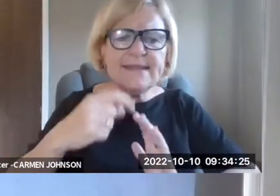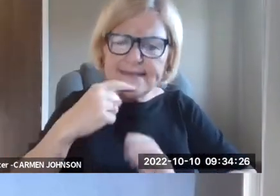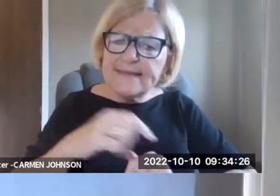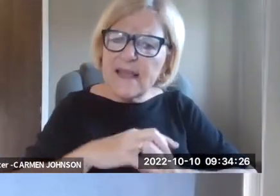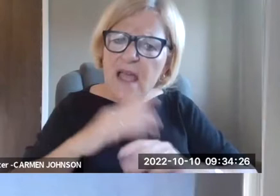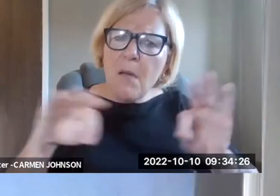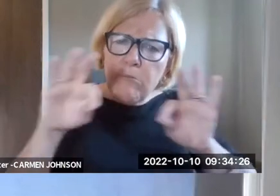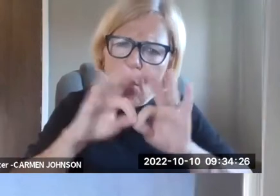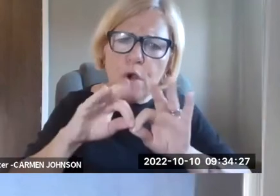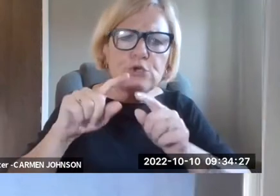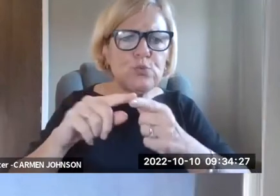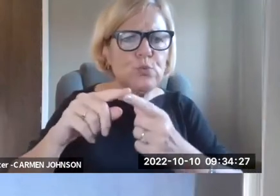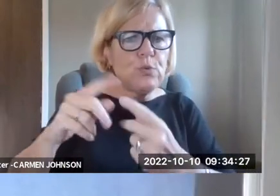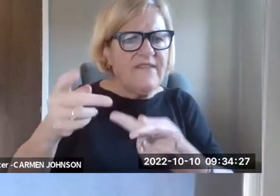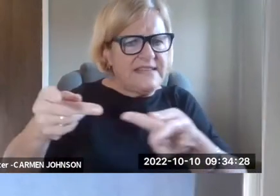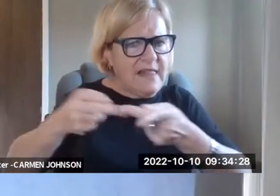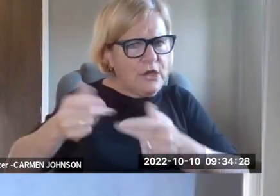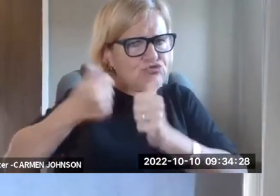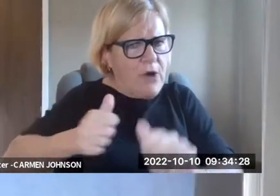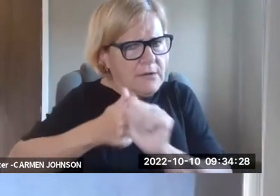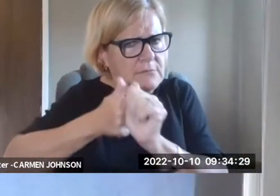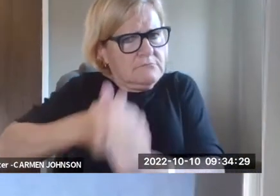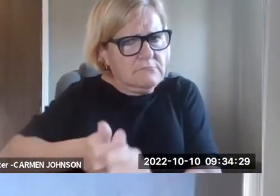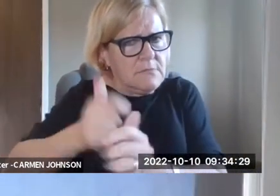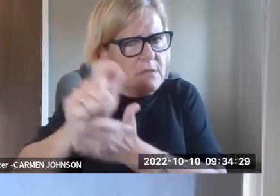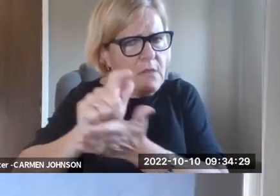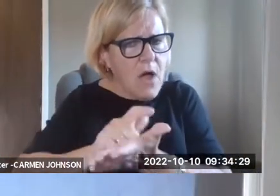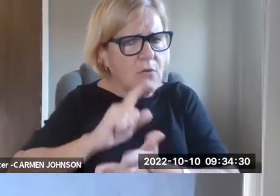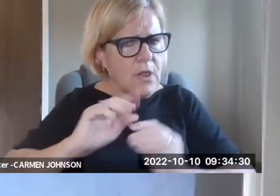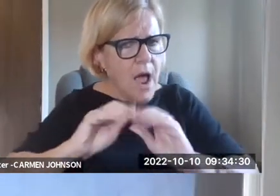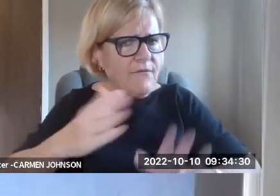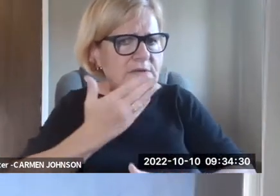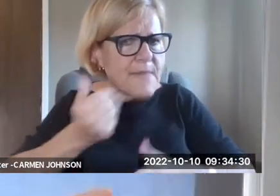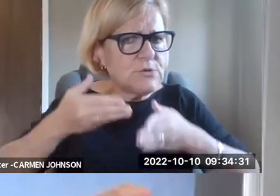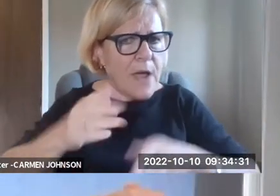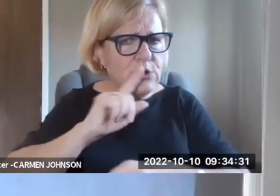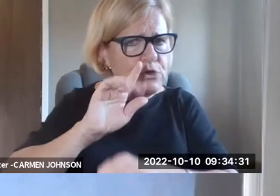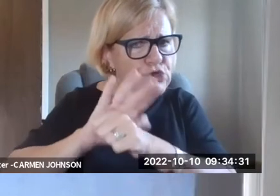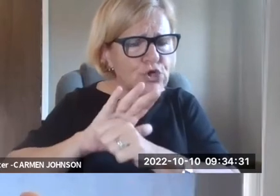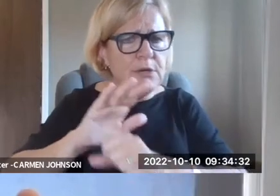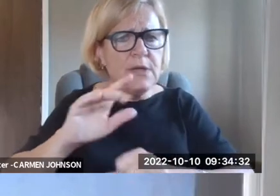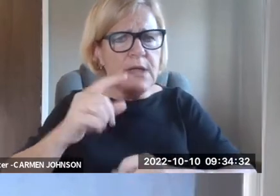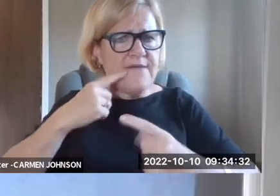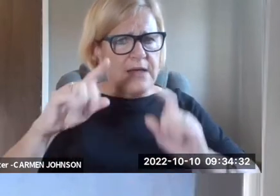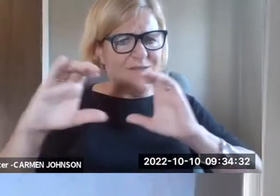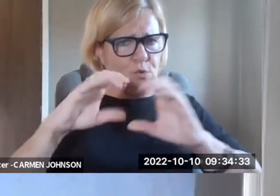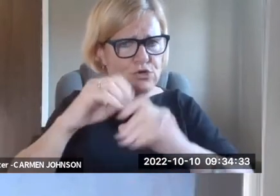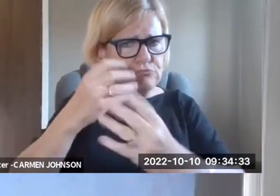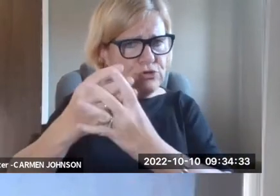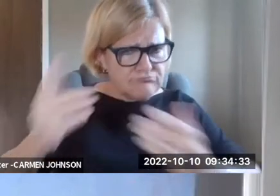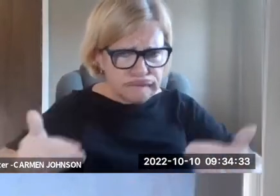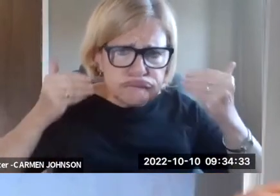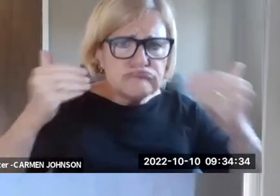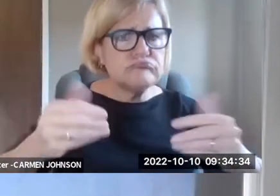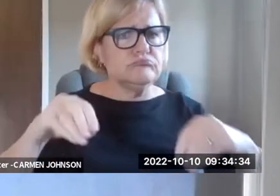this is, this resource is, is important. As Tessa stressed, it's, it's, it's important to facilities that are trying to comply